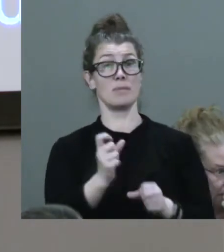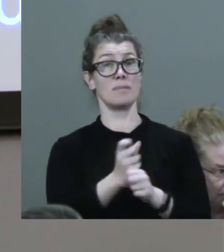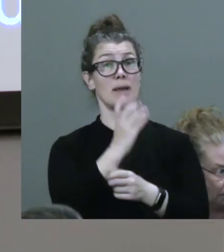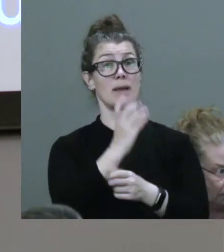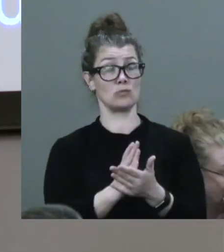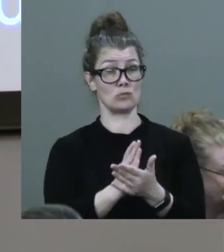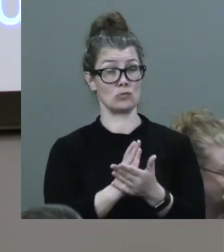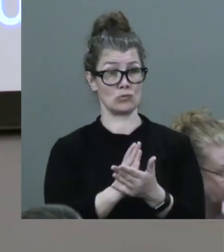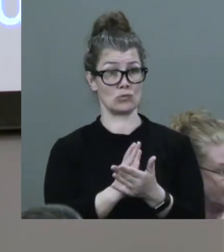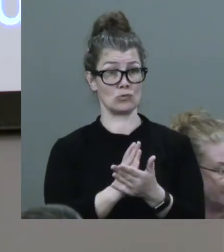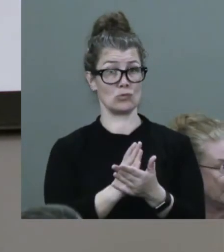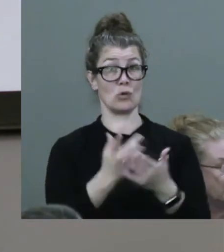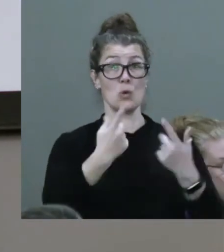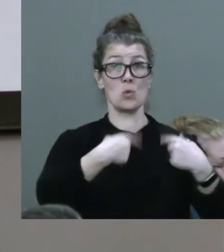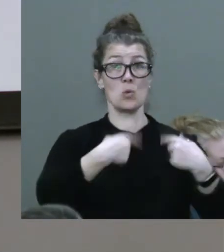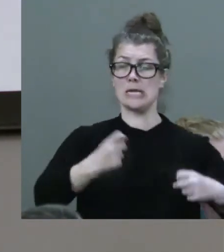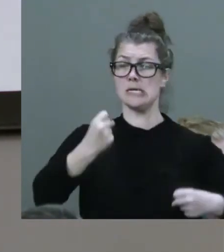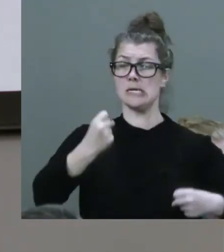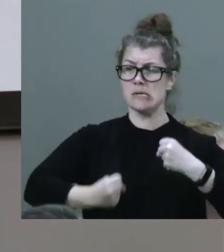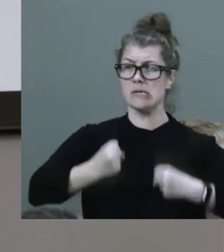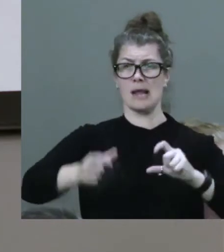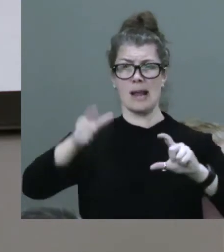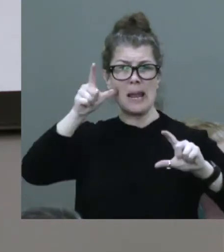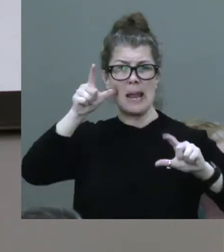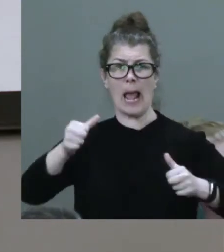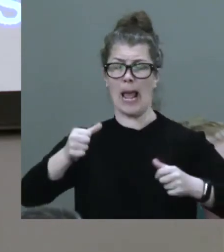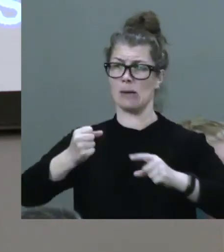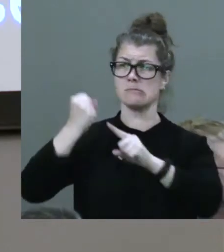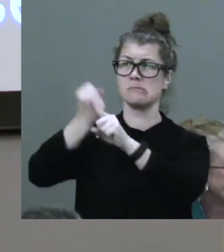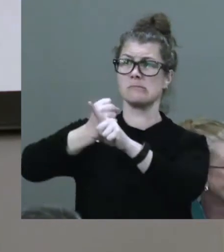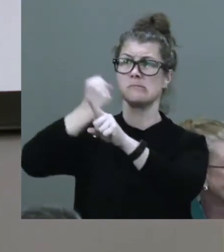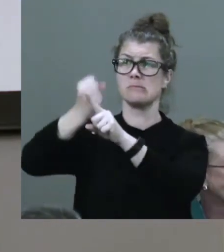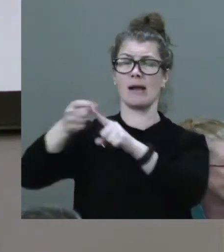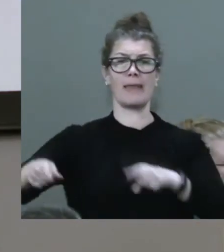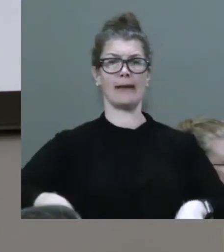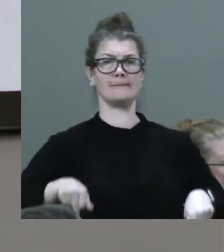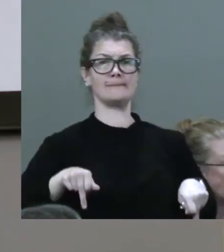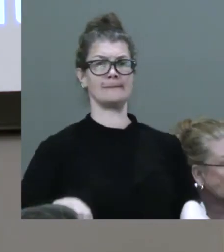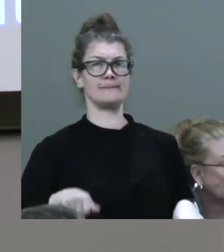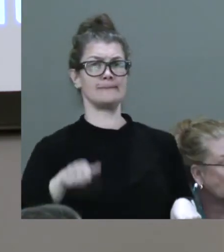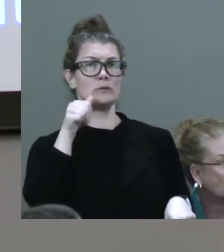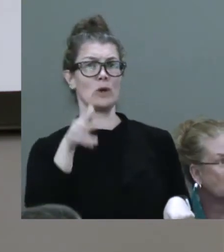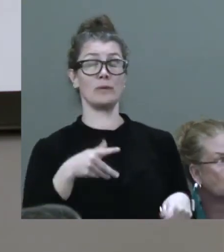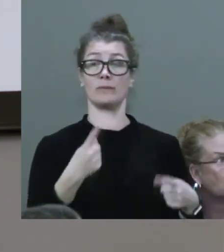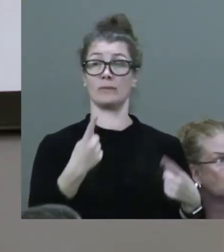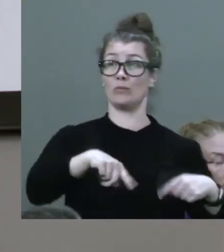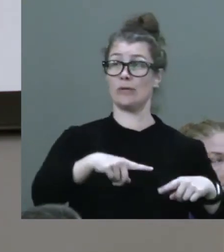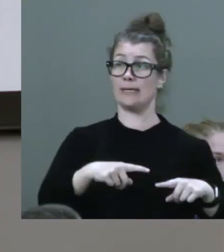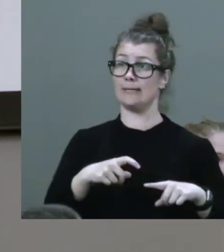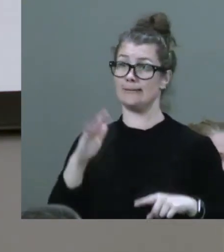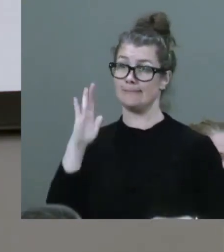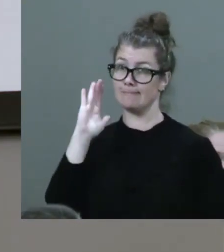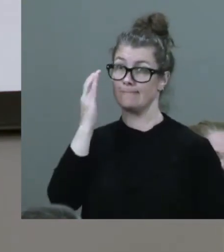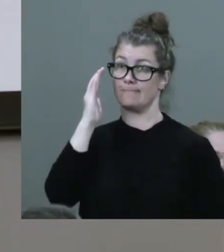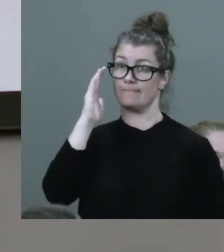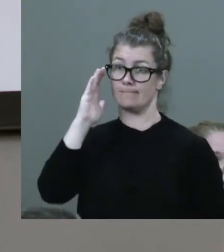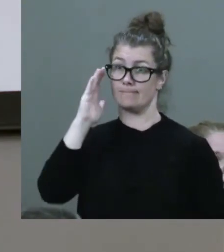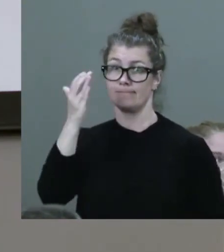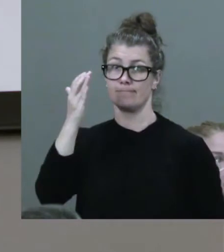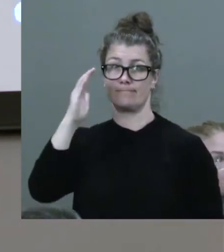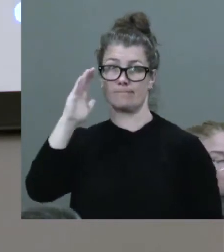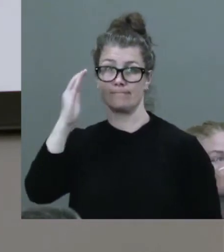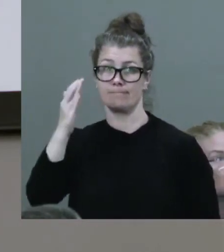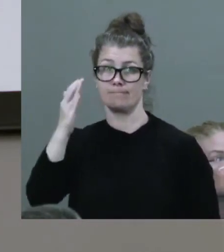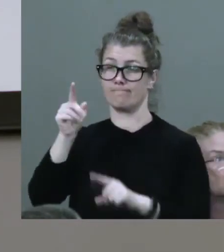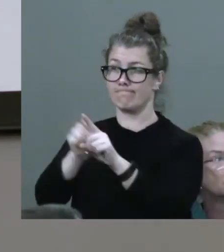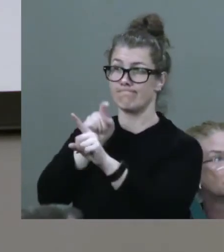loud we made ourselves, they wouldn't move. But we kept on. And we kept on. And we kept